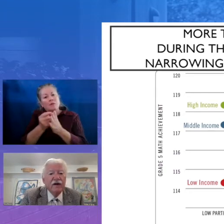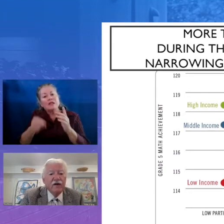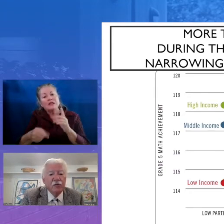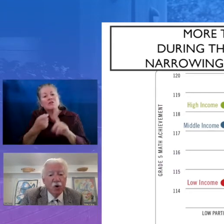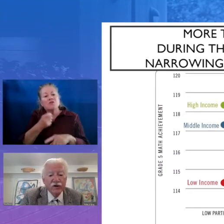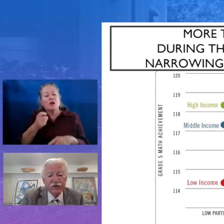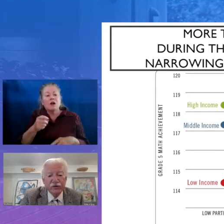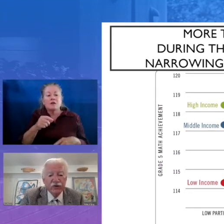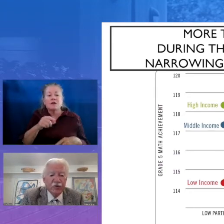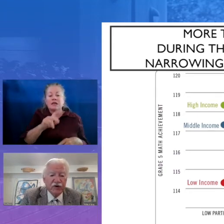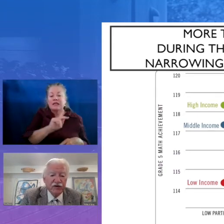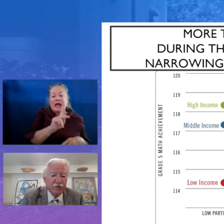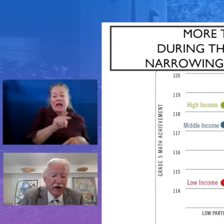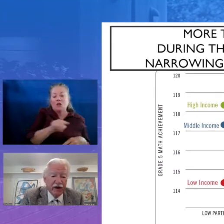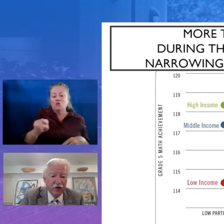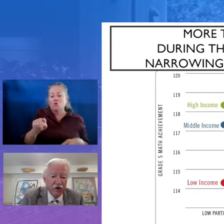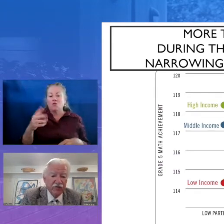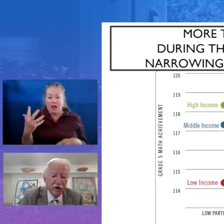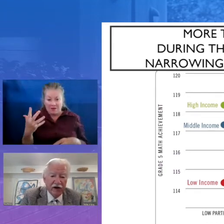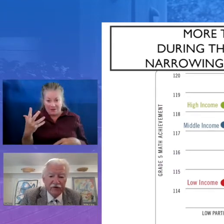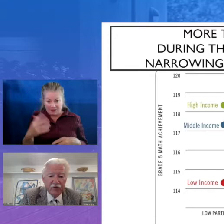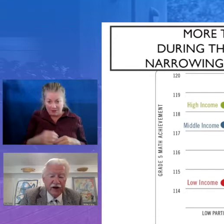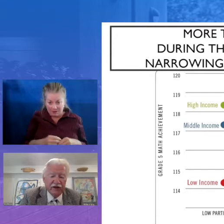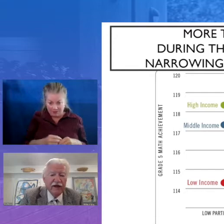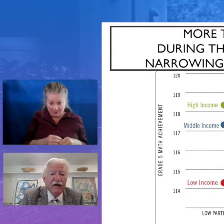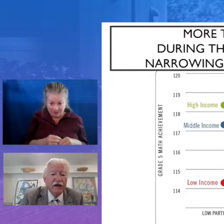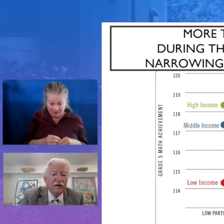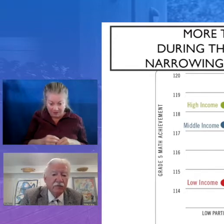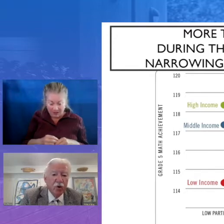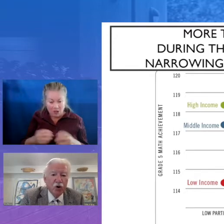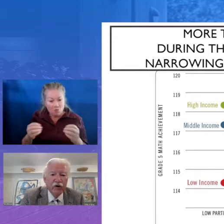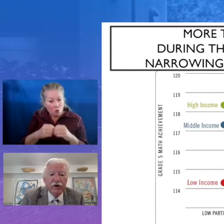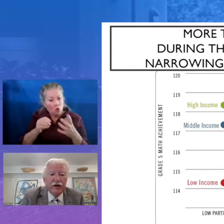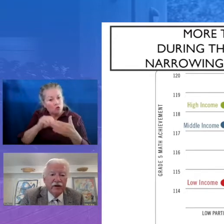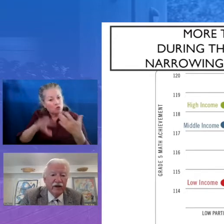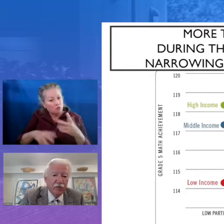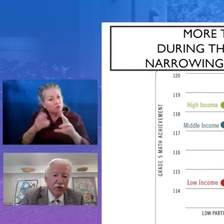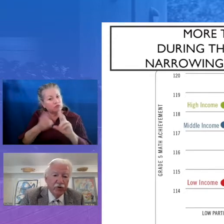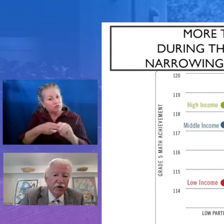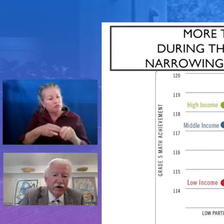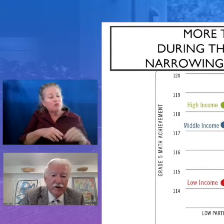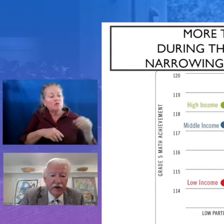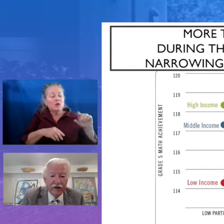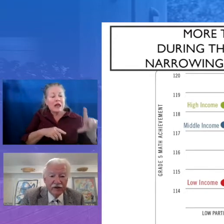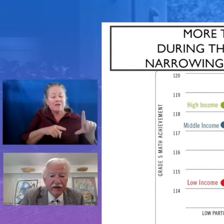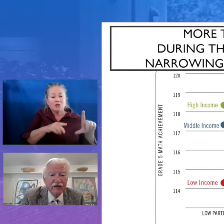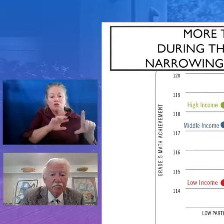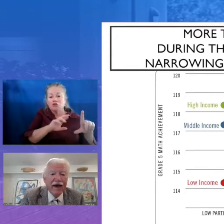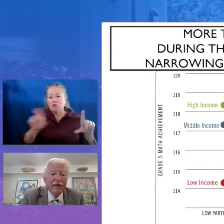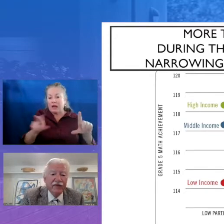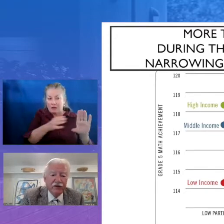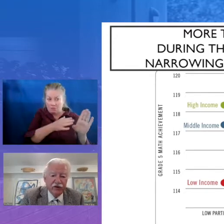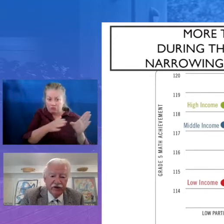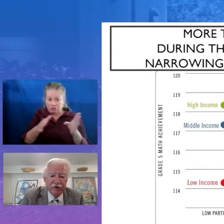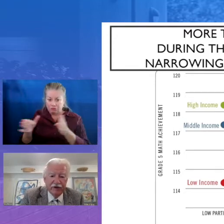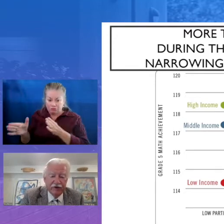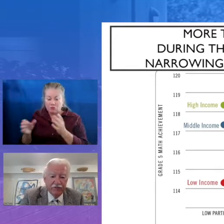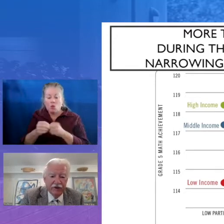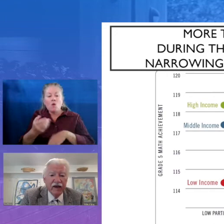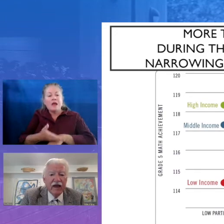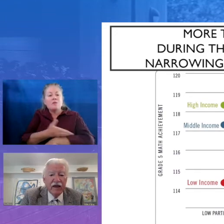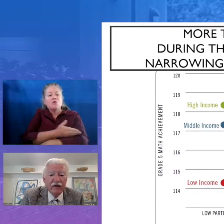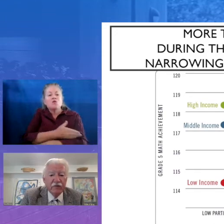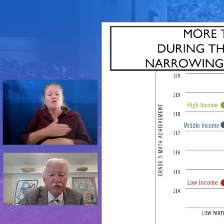The more students participated, going from left to right, the more they improve, in this case, math achievement.